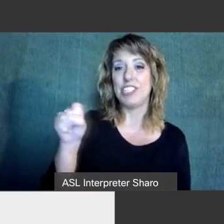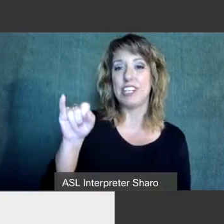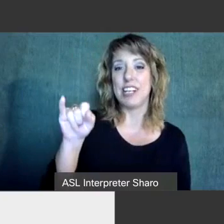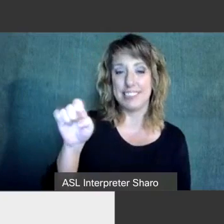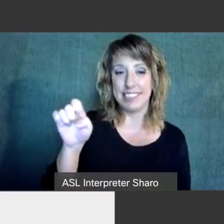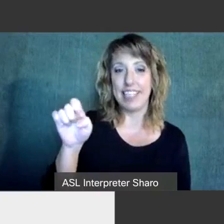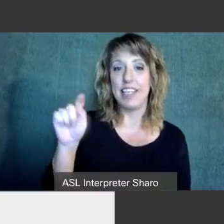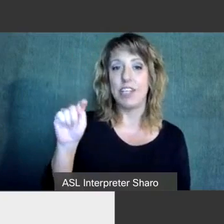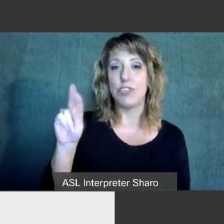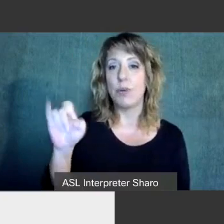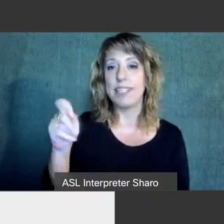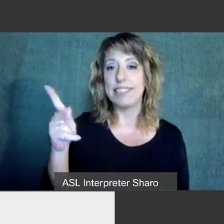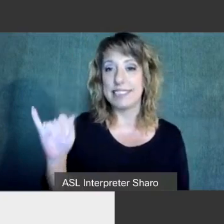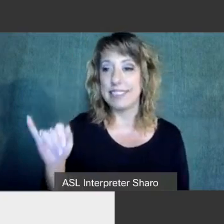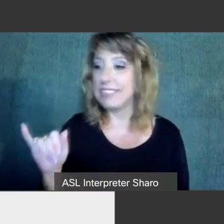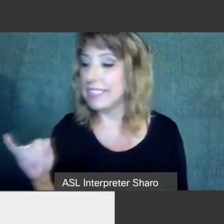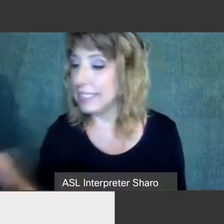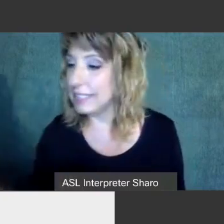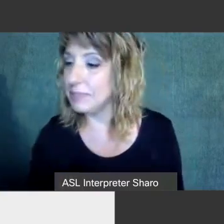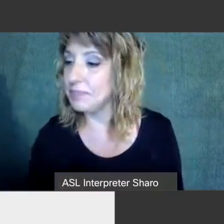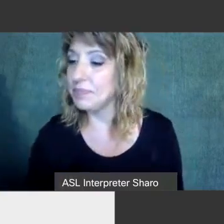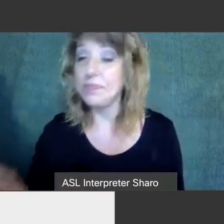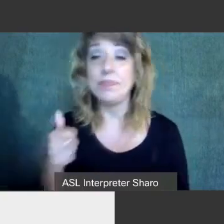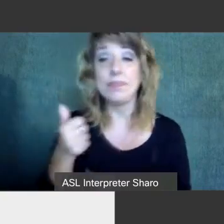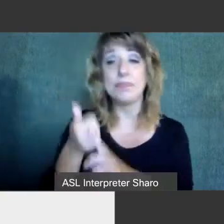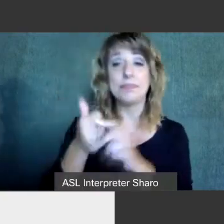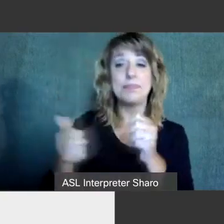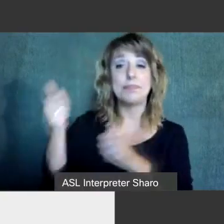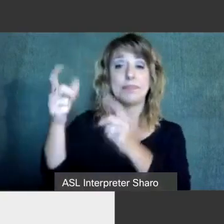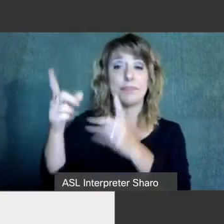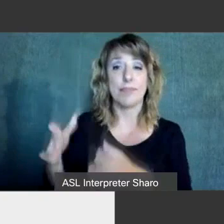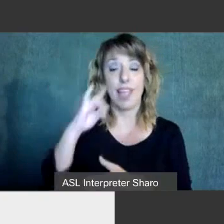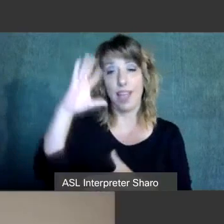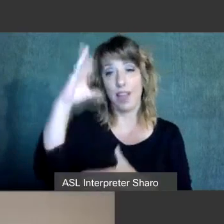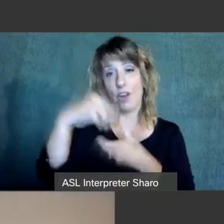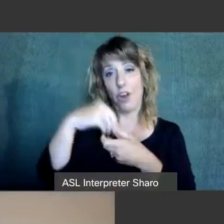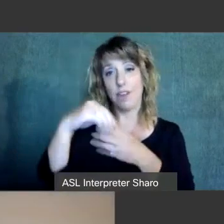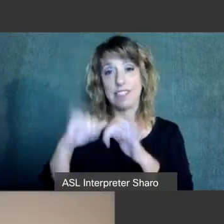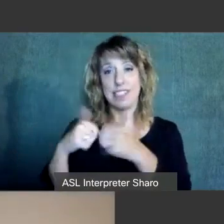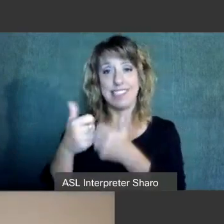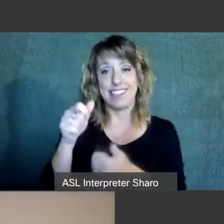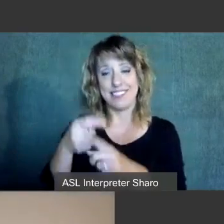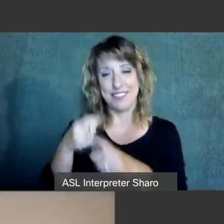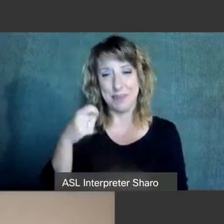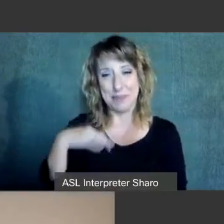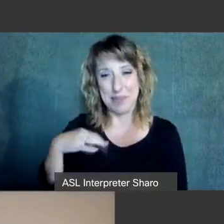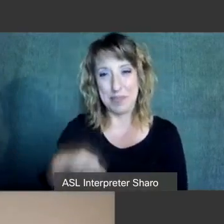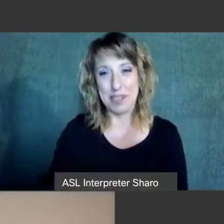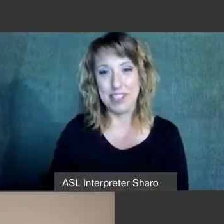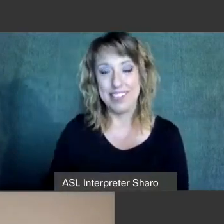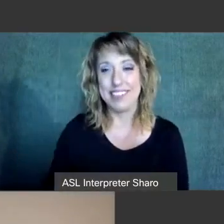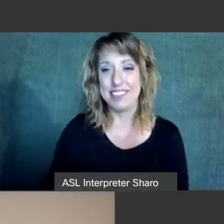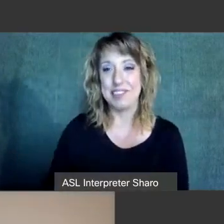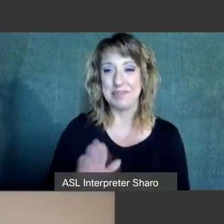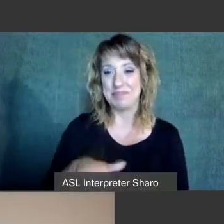who is the Executive Director of the Autism Society of Pittsburgh. So